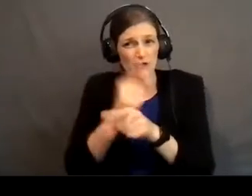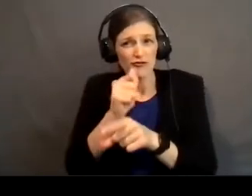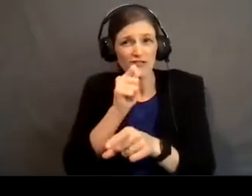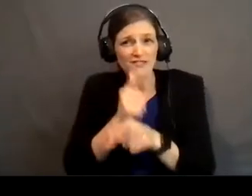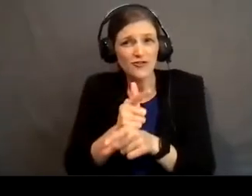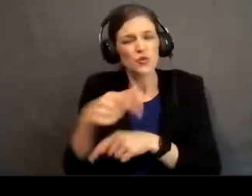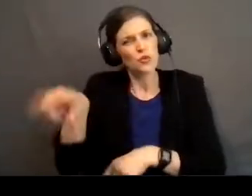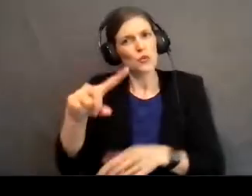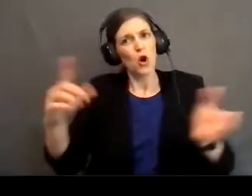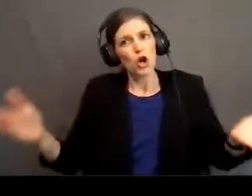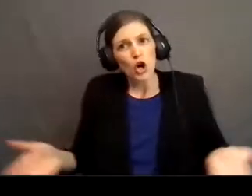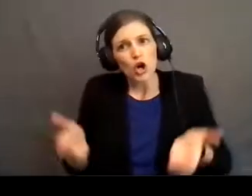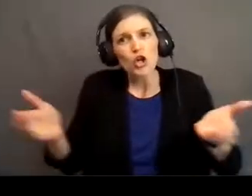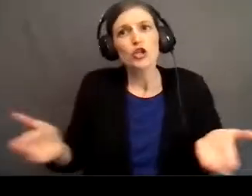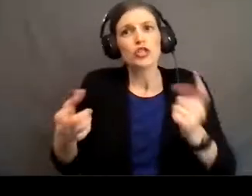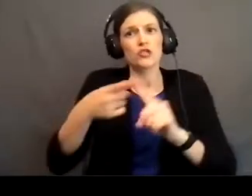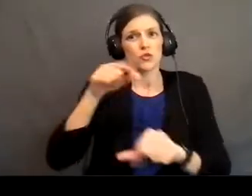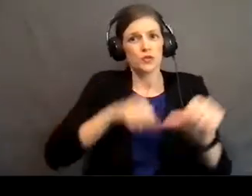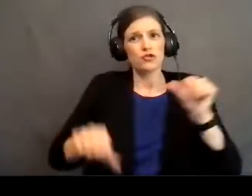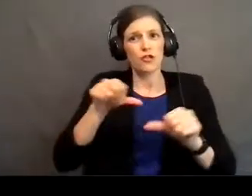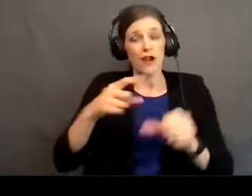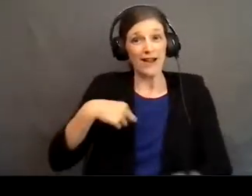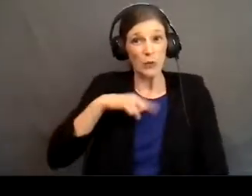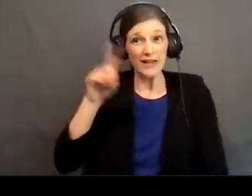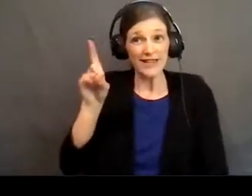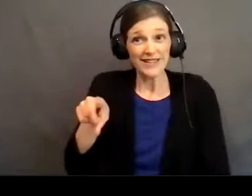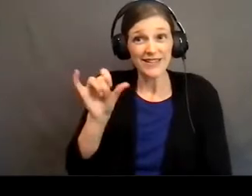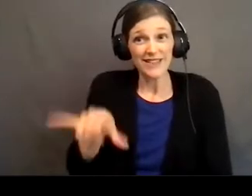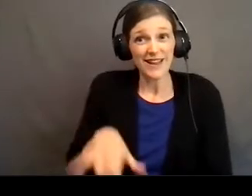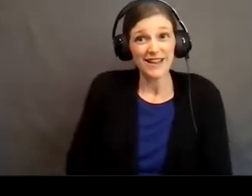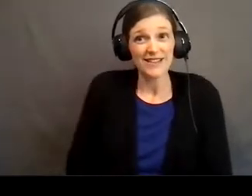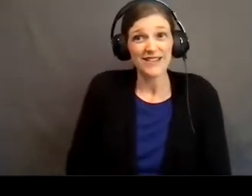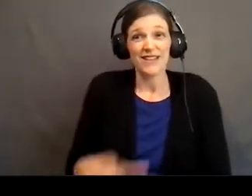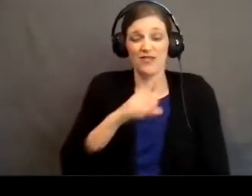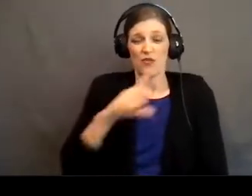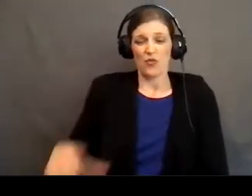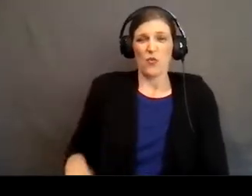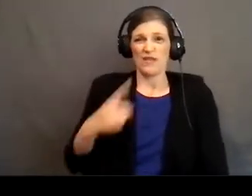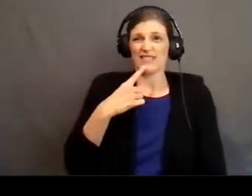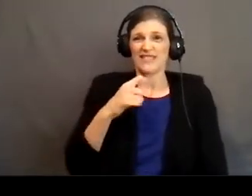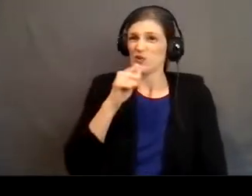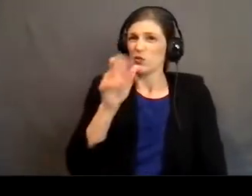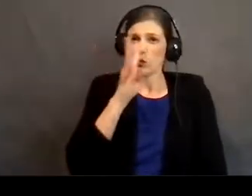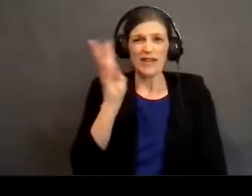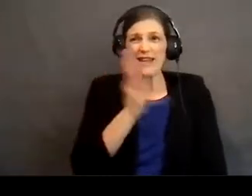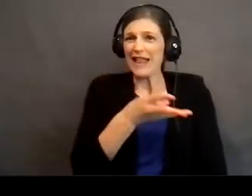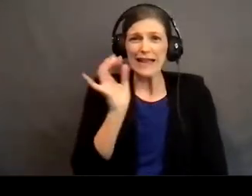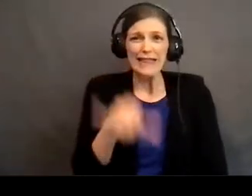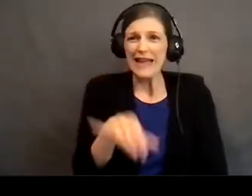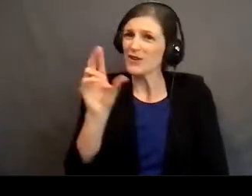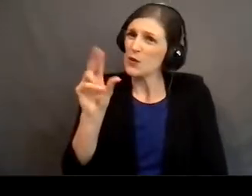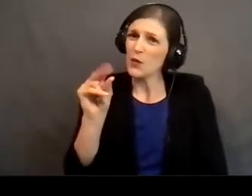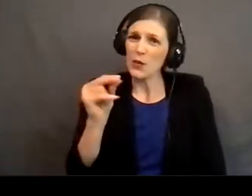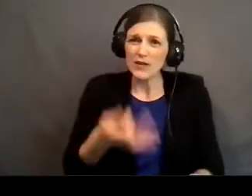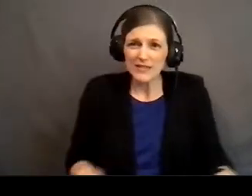an encouragement, is what God says. And we need this. The Lord says not to neglect this. This is important